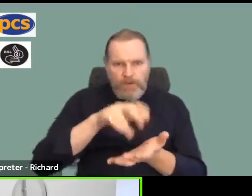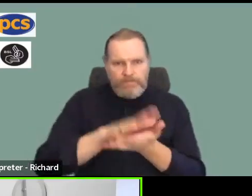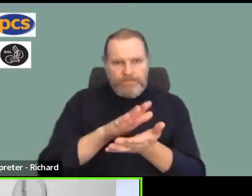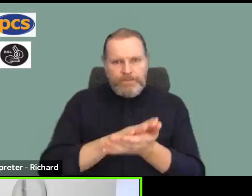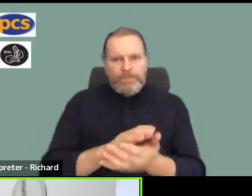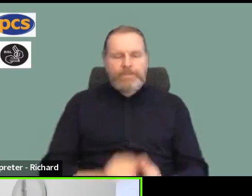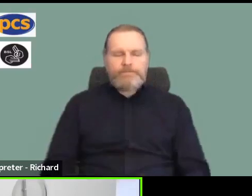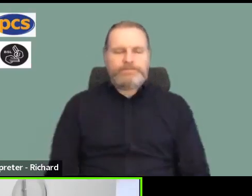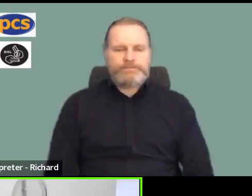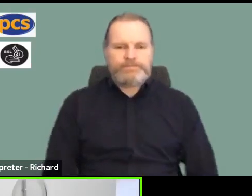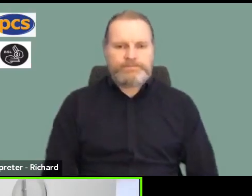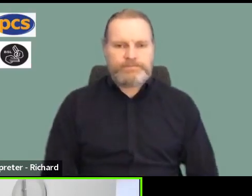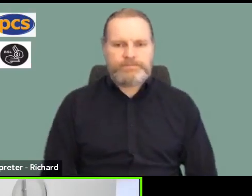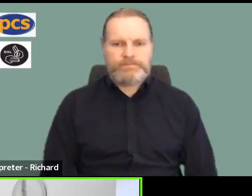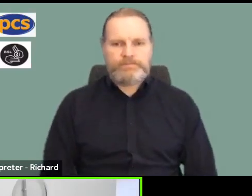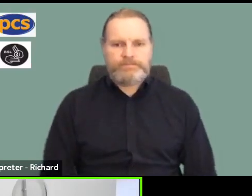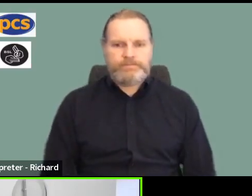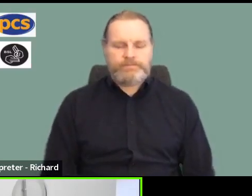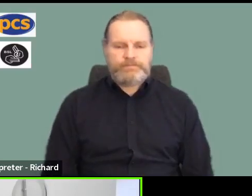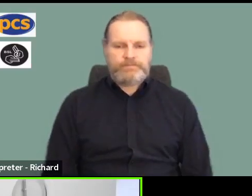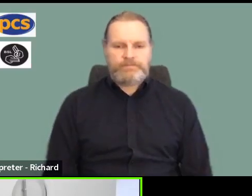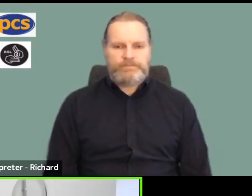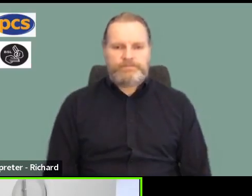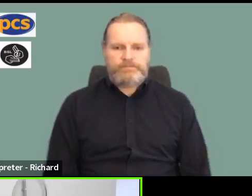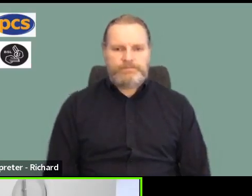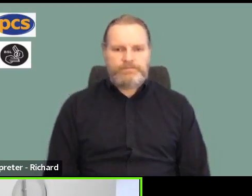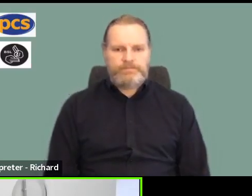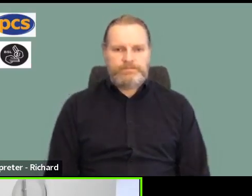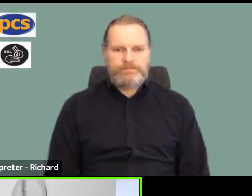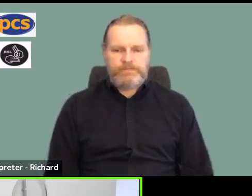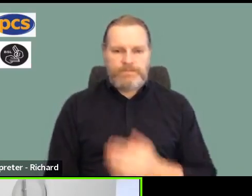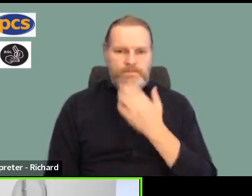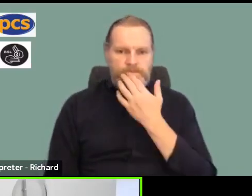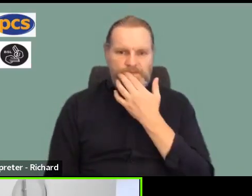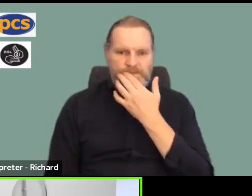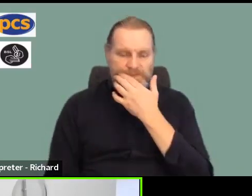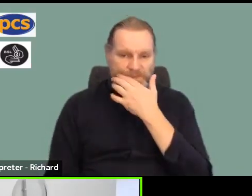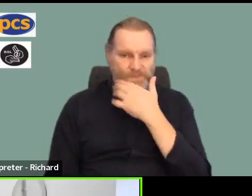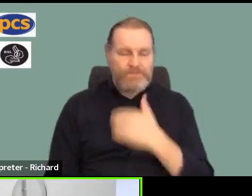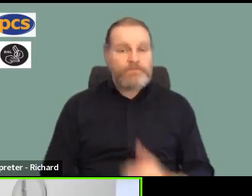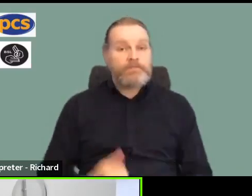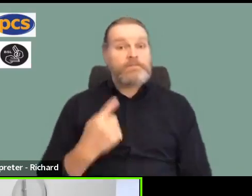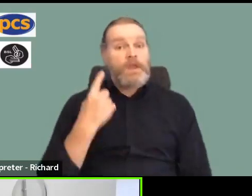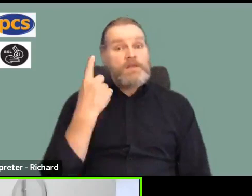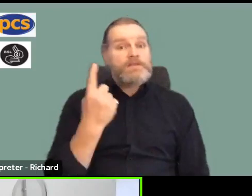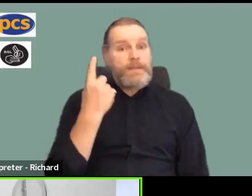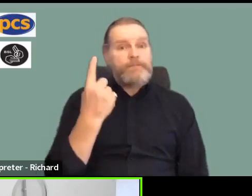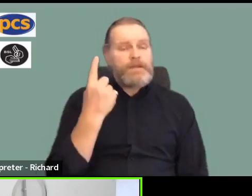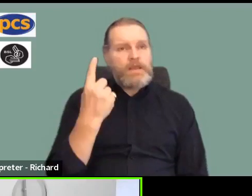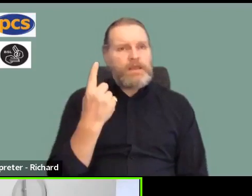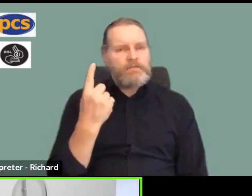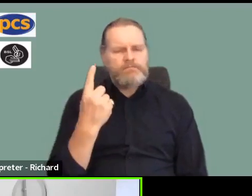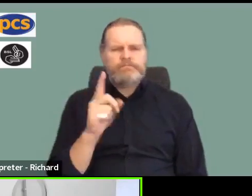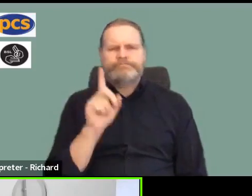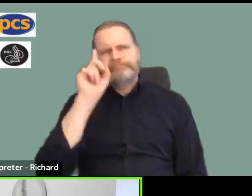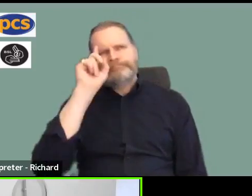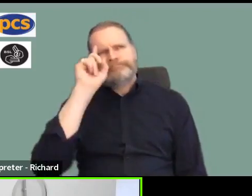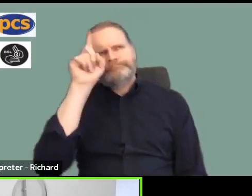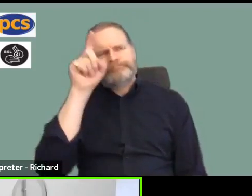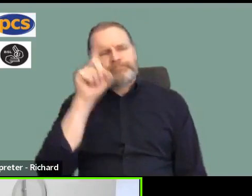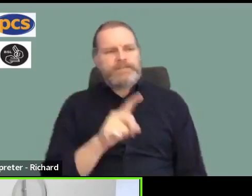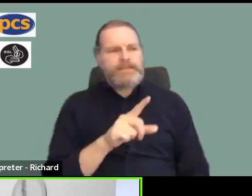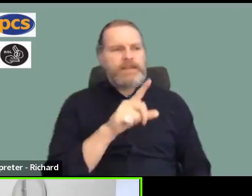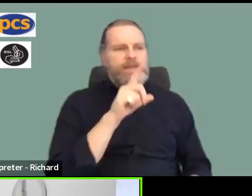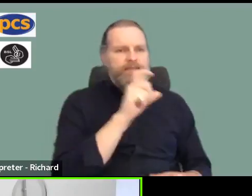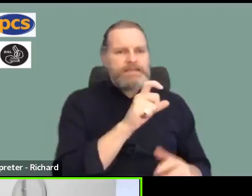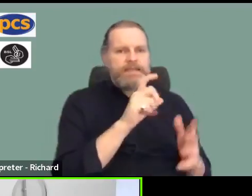think probably, picking up where you left off, somebody saying, I think the RMT, the CWU and ASLEF